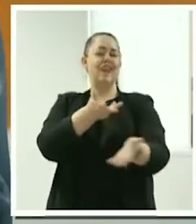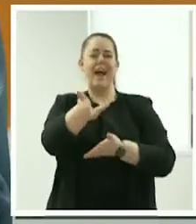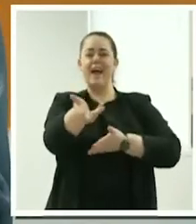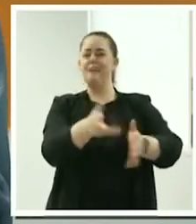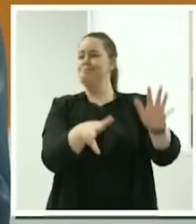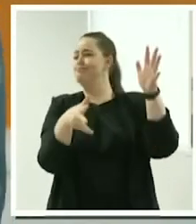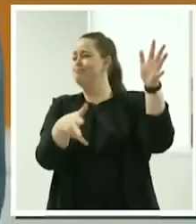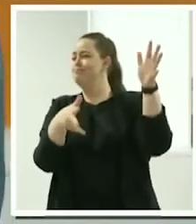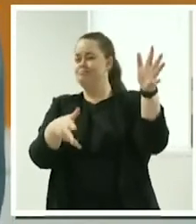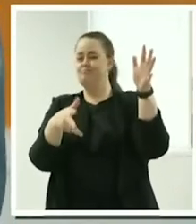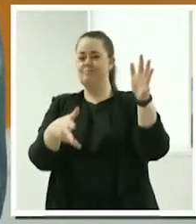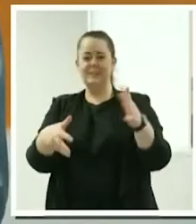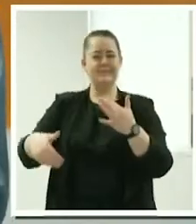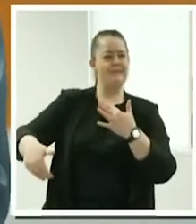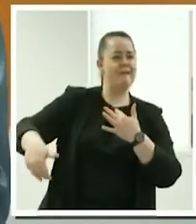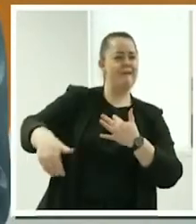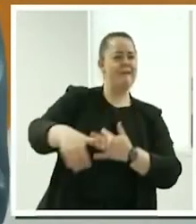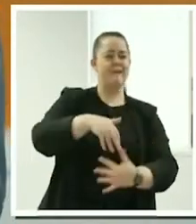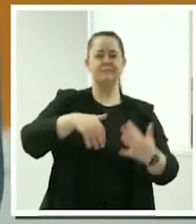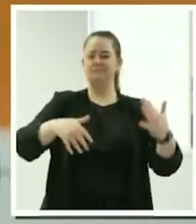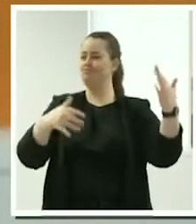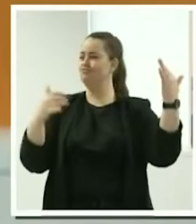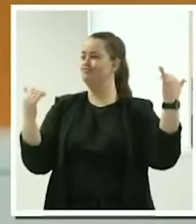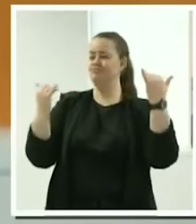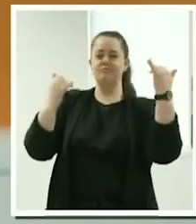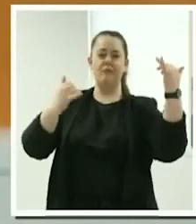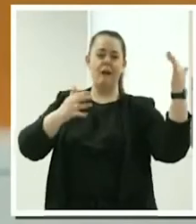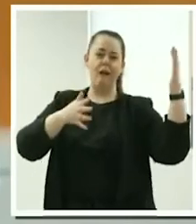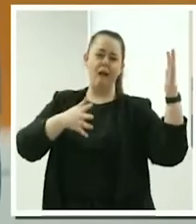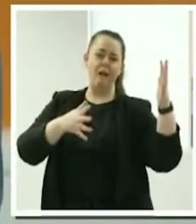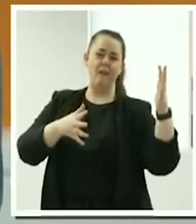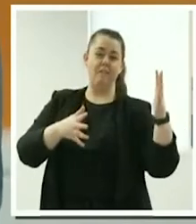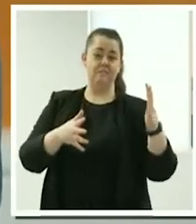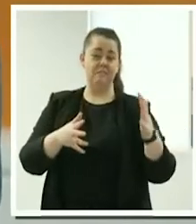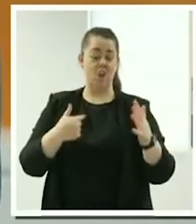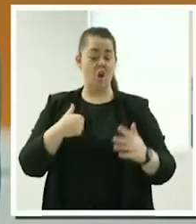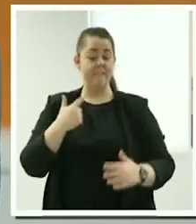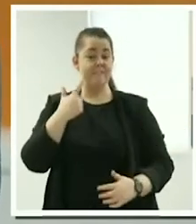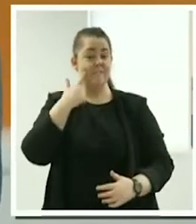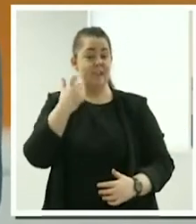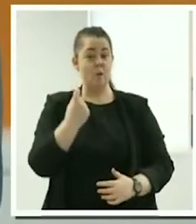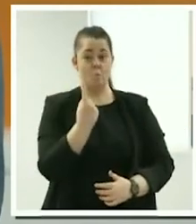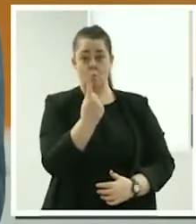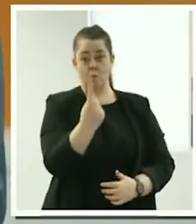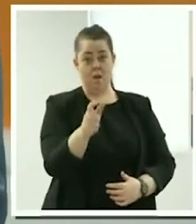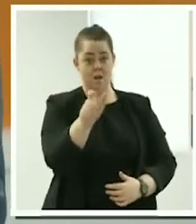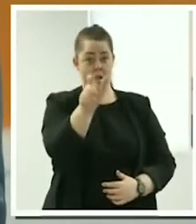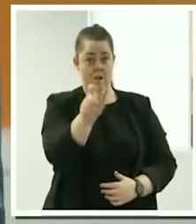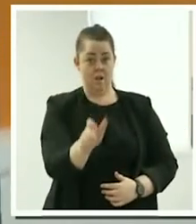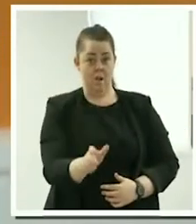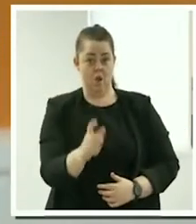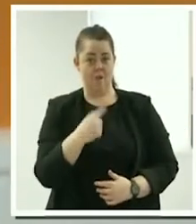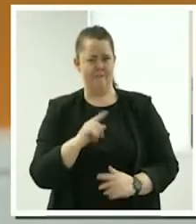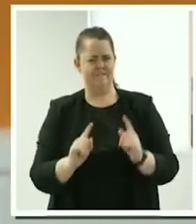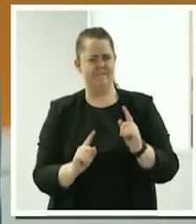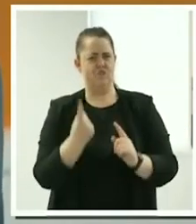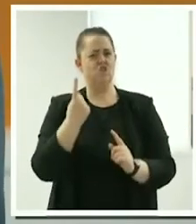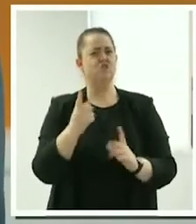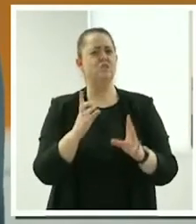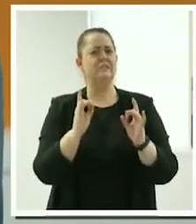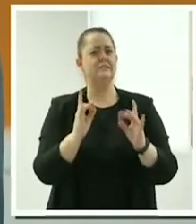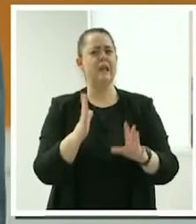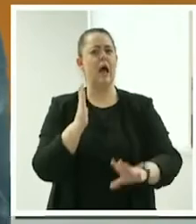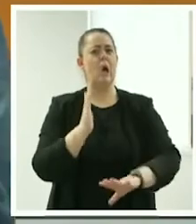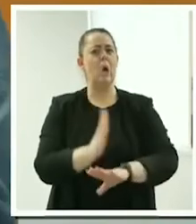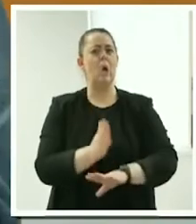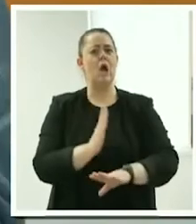help wherever I can and I found when I first started out with a particular client, I did things because I wanted